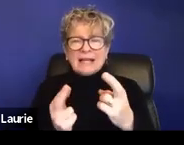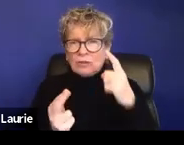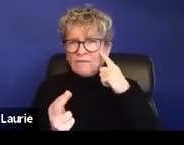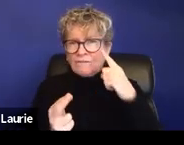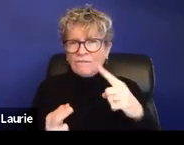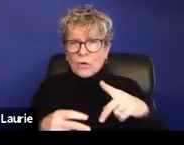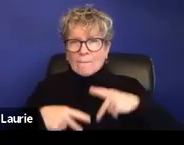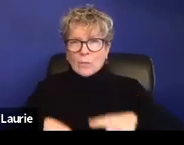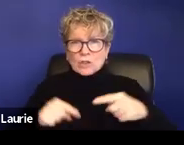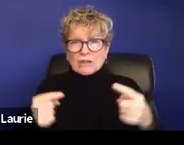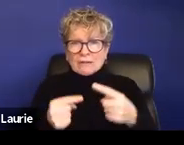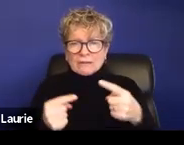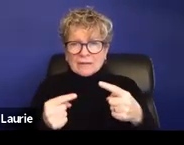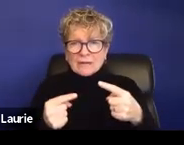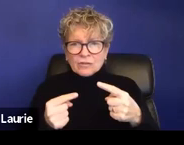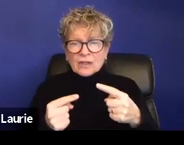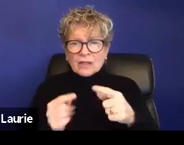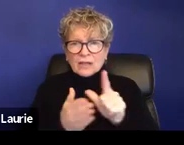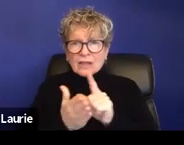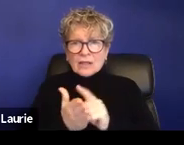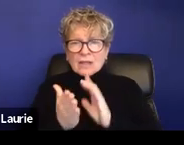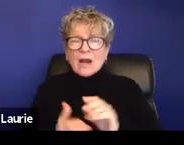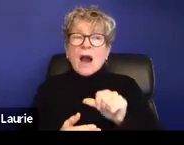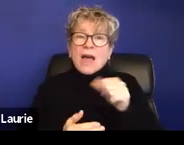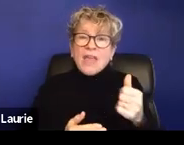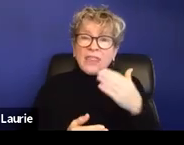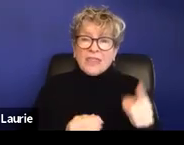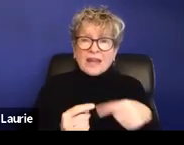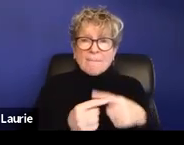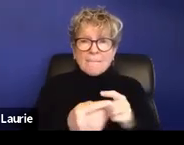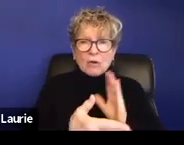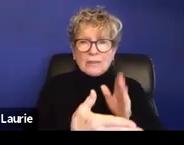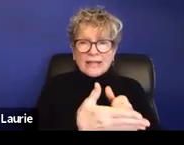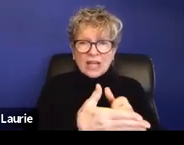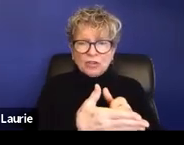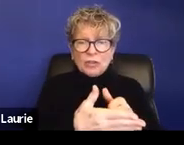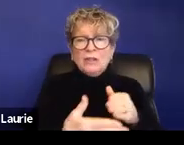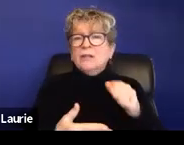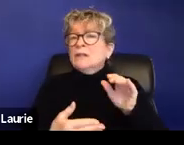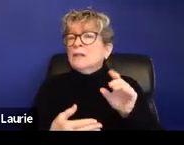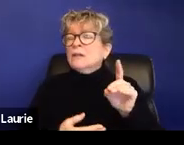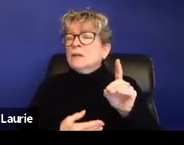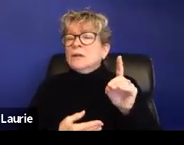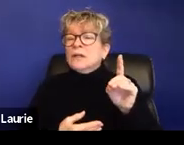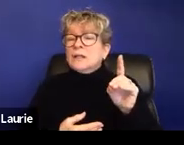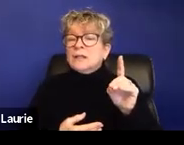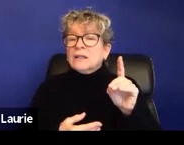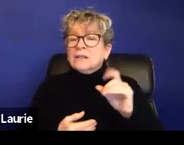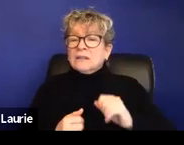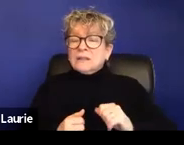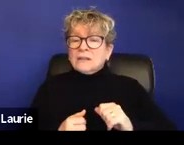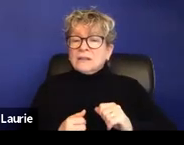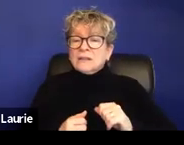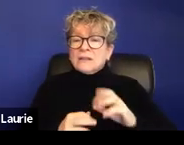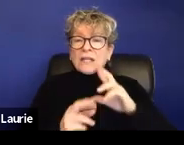to consider about related to civil litigation is does the respondent have the ability to, do they even have money?